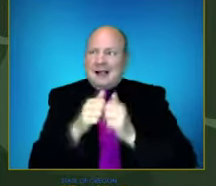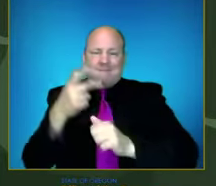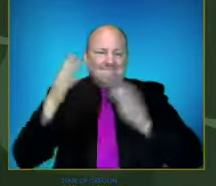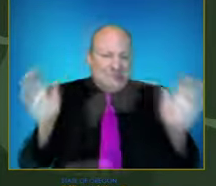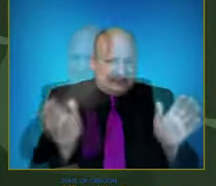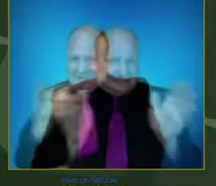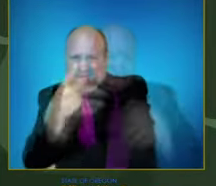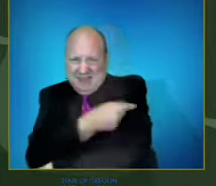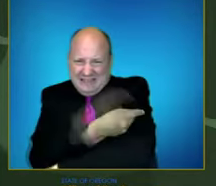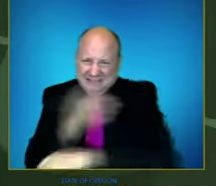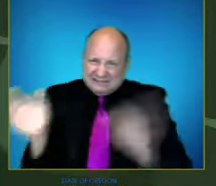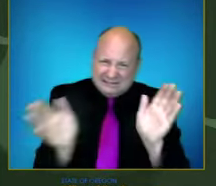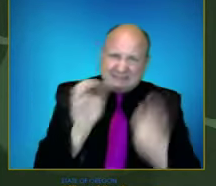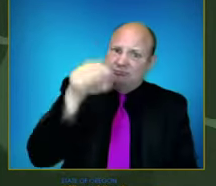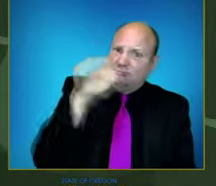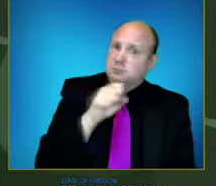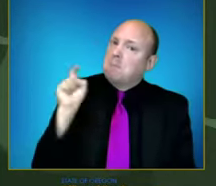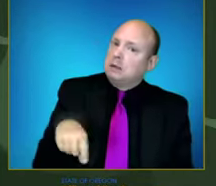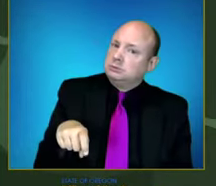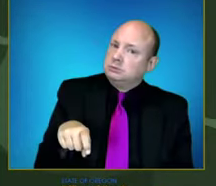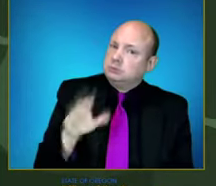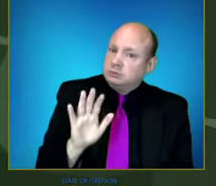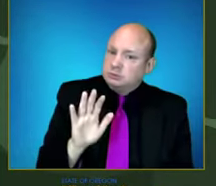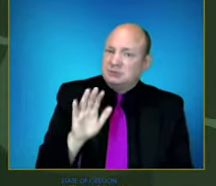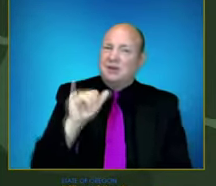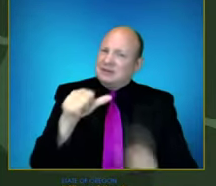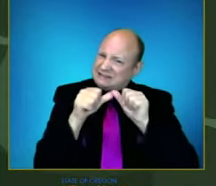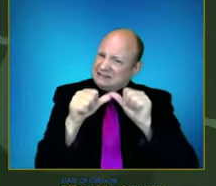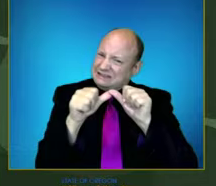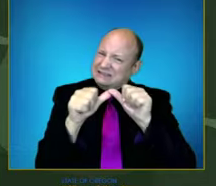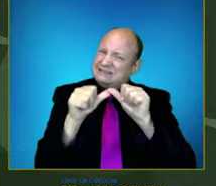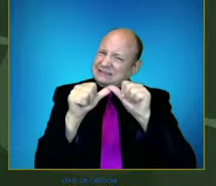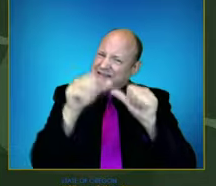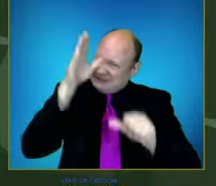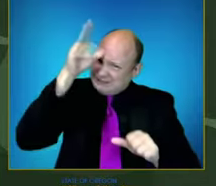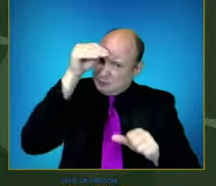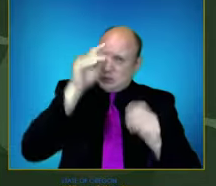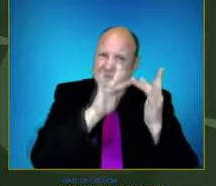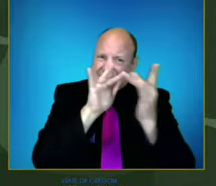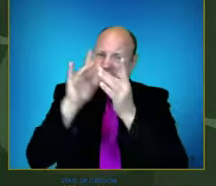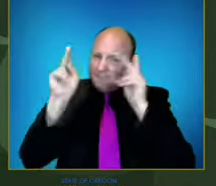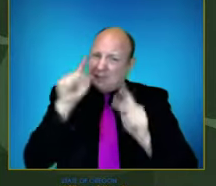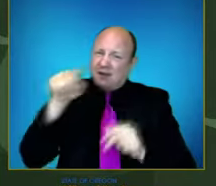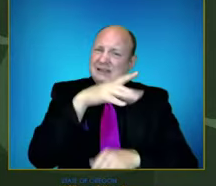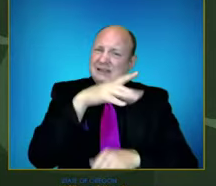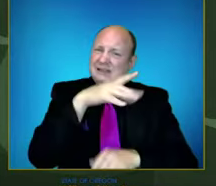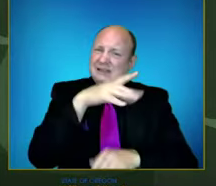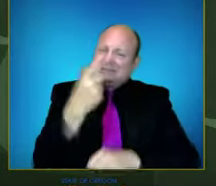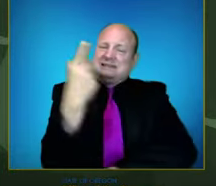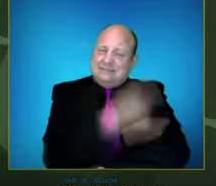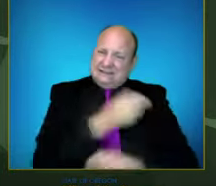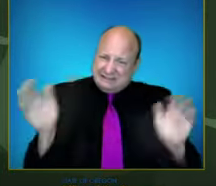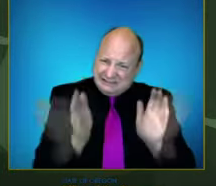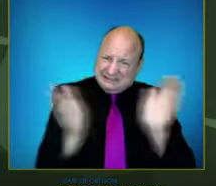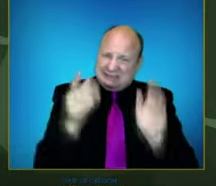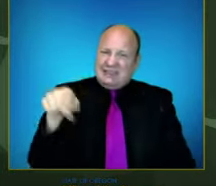deadly virus. We continue to work to reach Oregonians with information and a vaccine, but it's